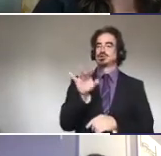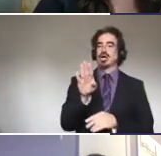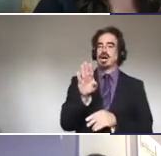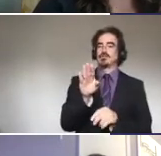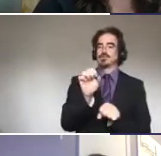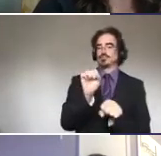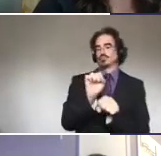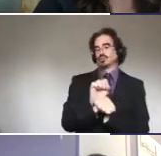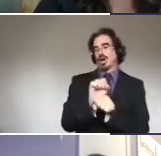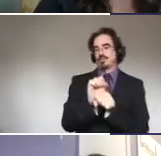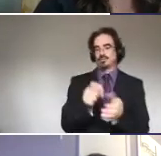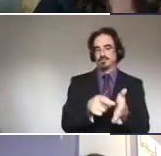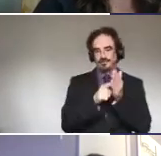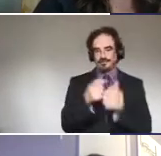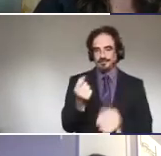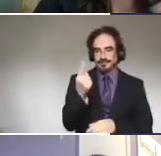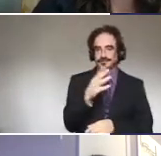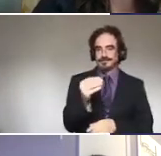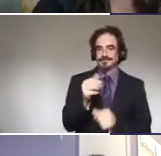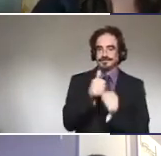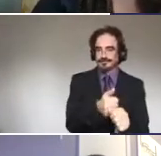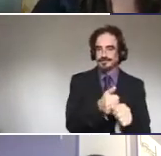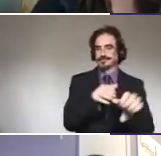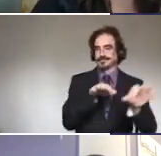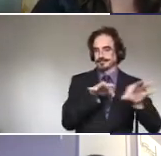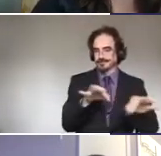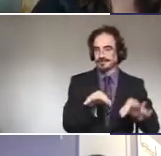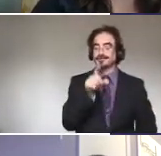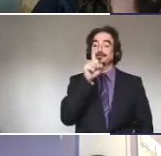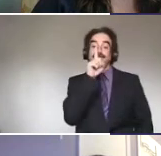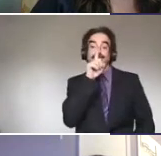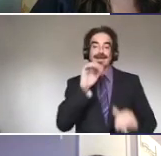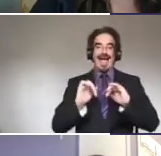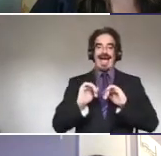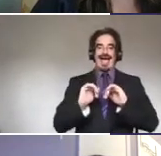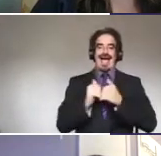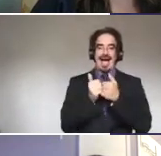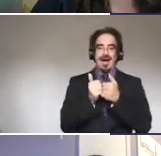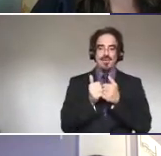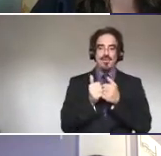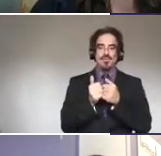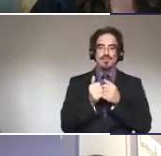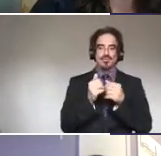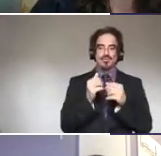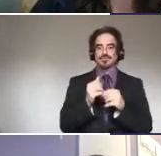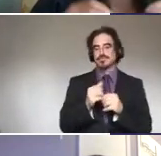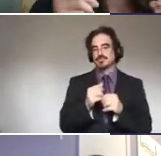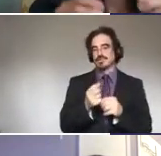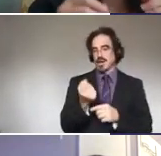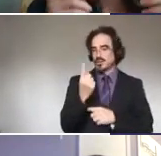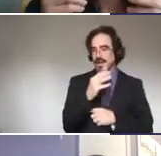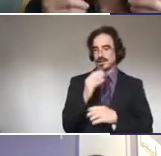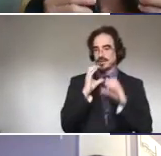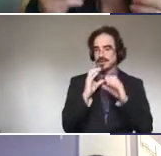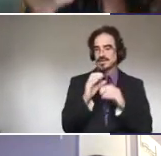again, understand and follow directions and communicate with others. It doesn't say anything about how you do that. Um, a lot of times some people will say